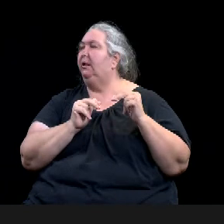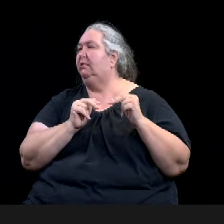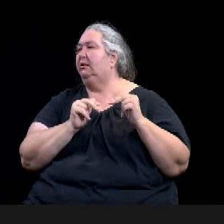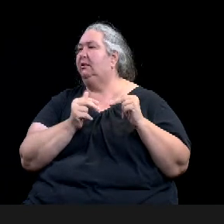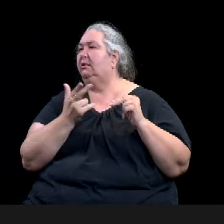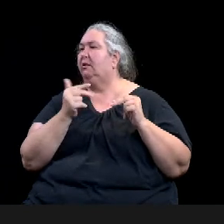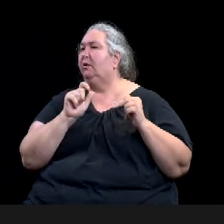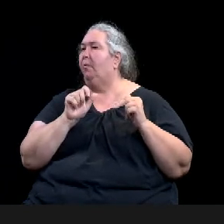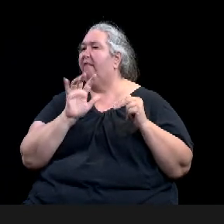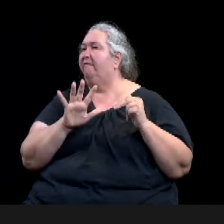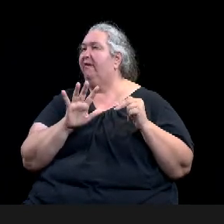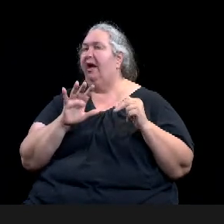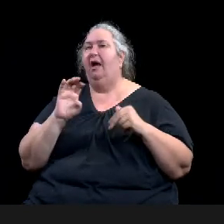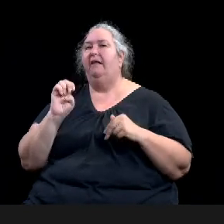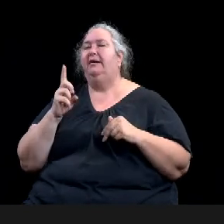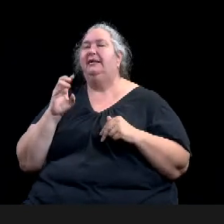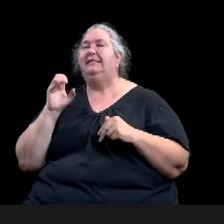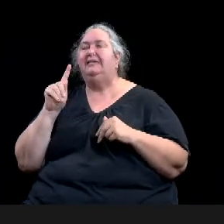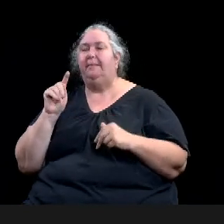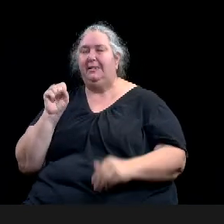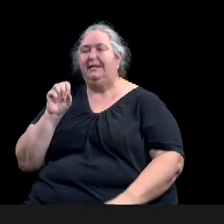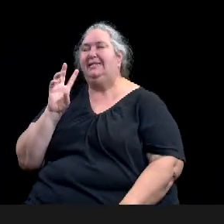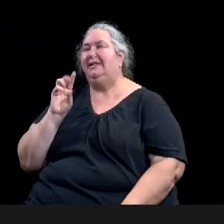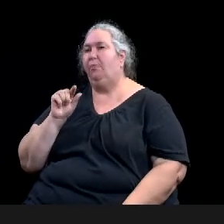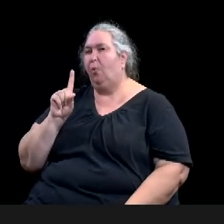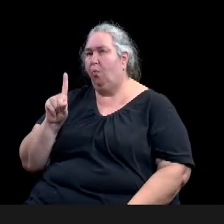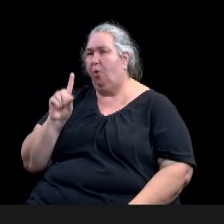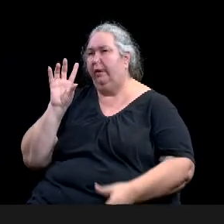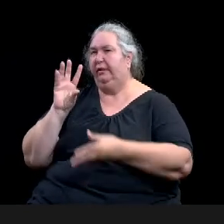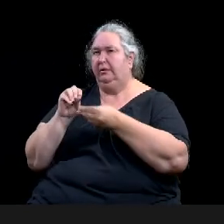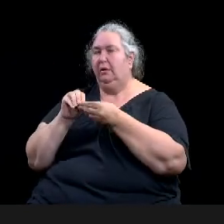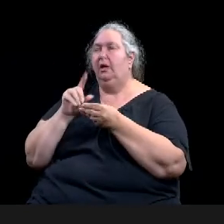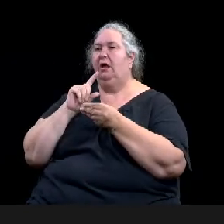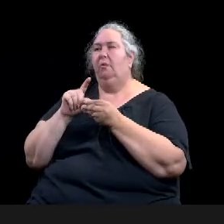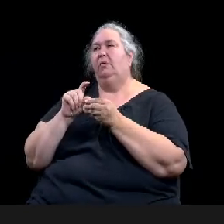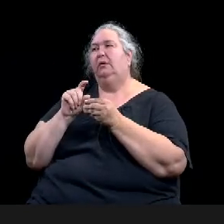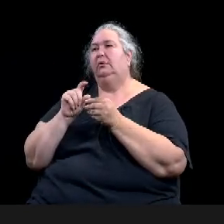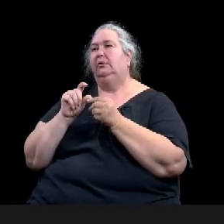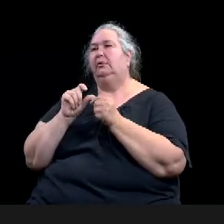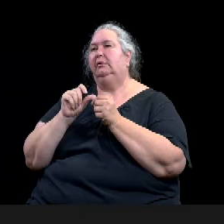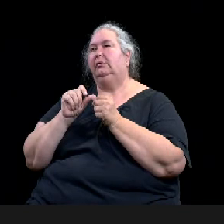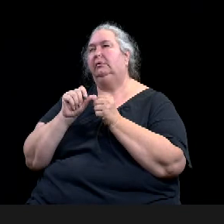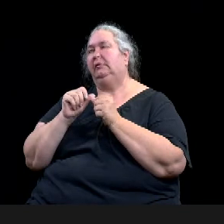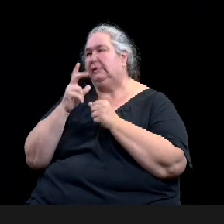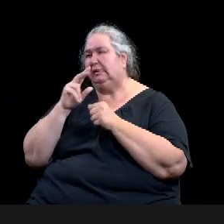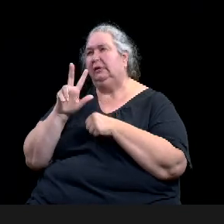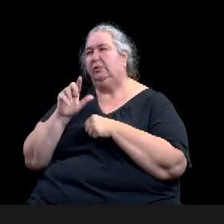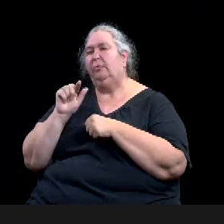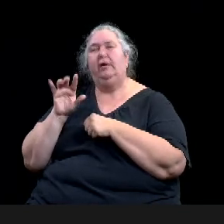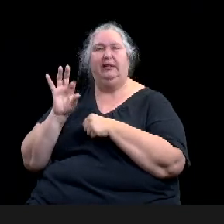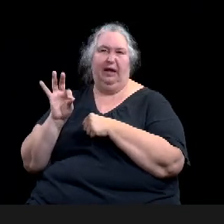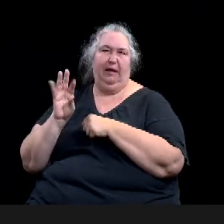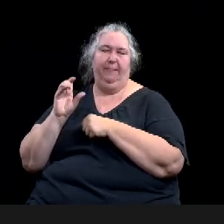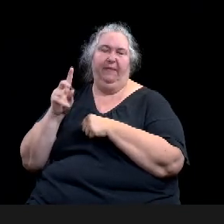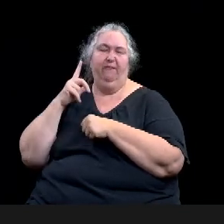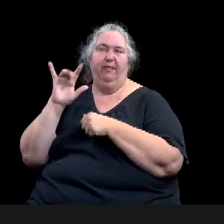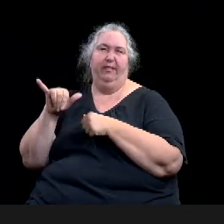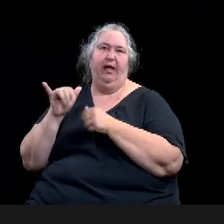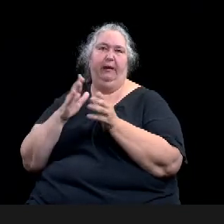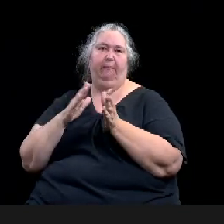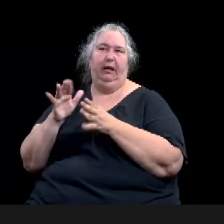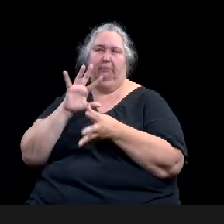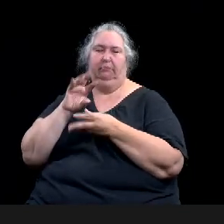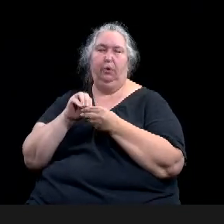for this plan in this model. This model enhances the visitor experience and the